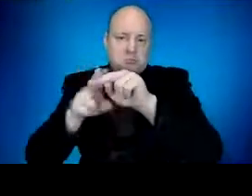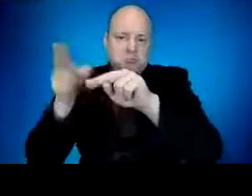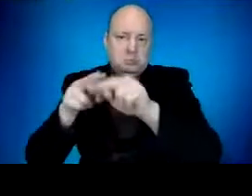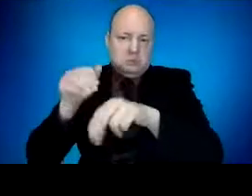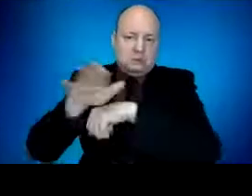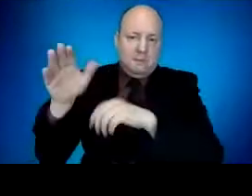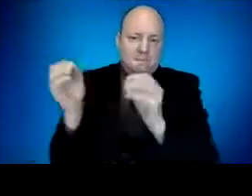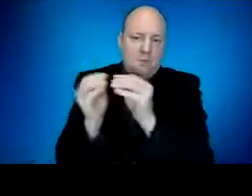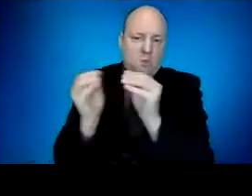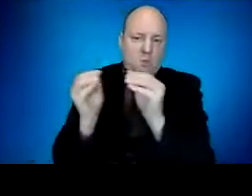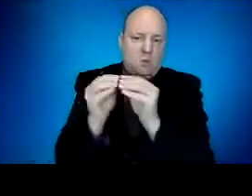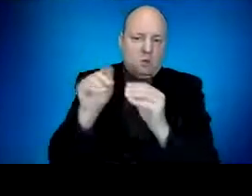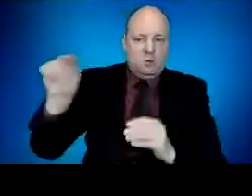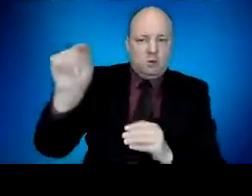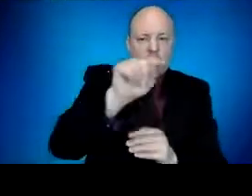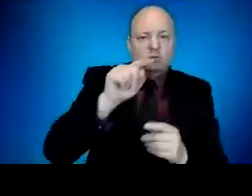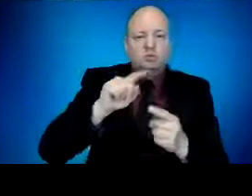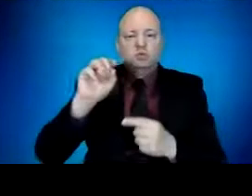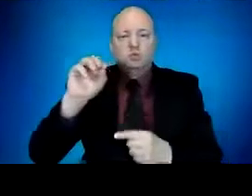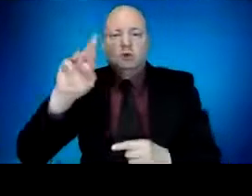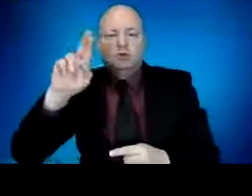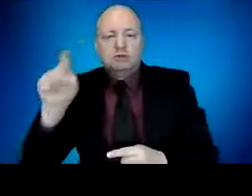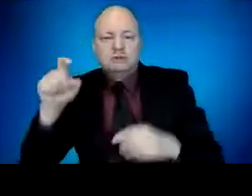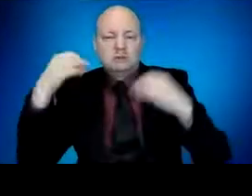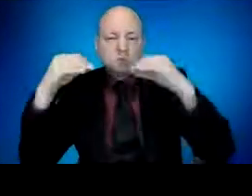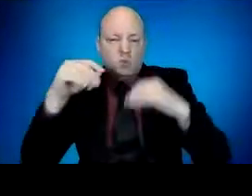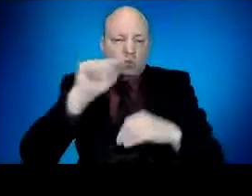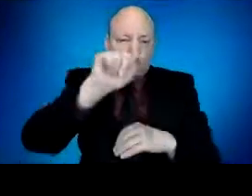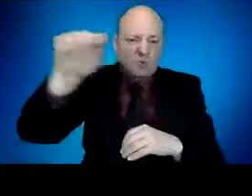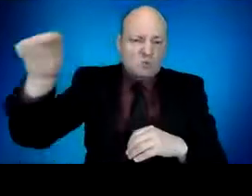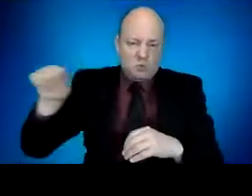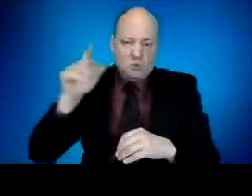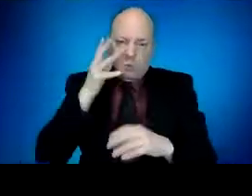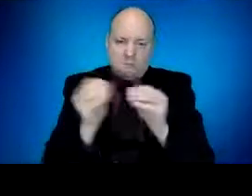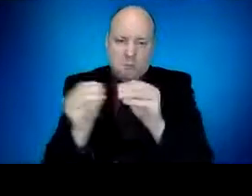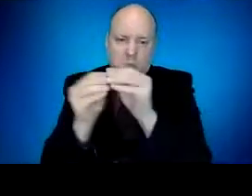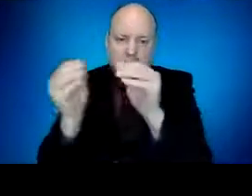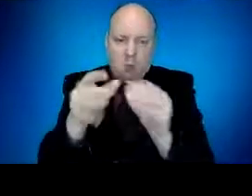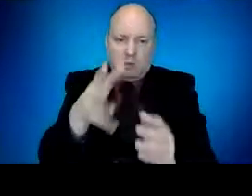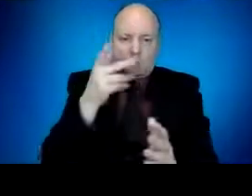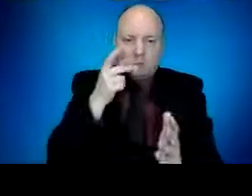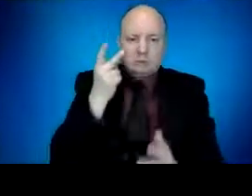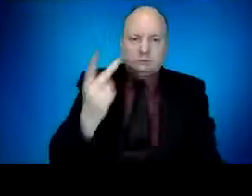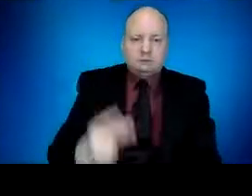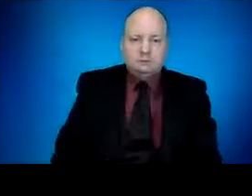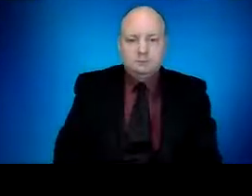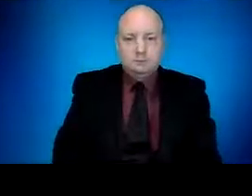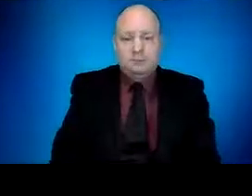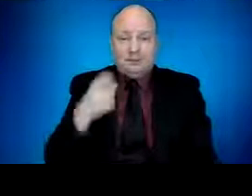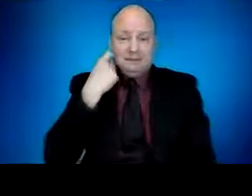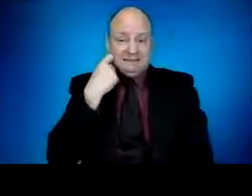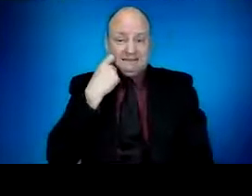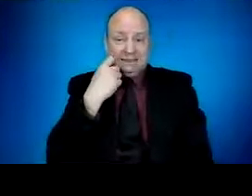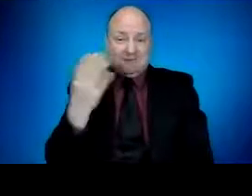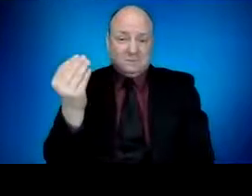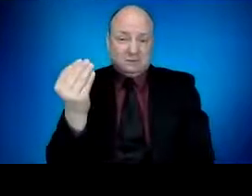allocations will remain stable next week, we did get a one time 14,000 dose bump in our Pfizer supply, which allowed an increase in